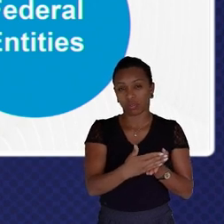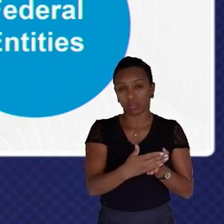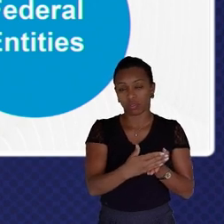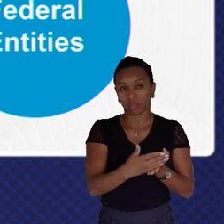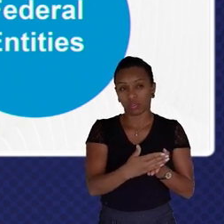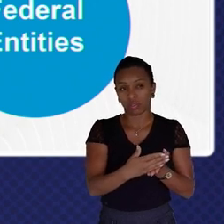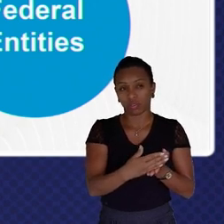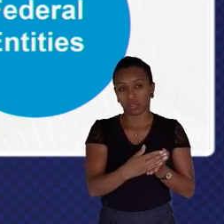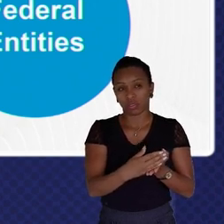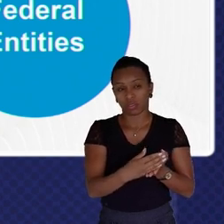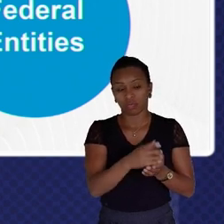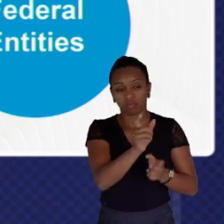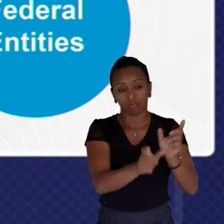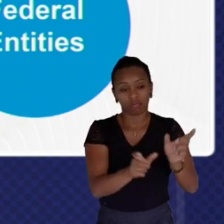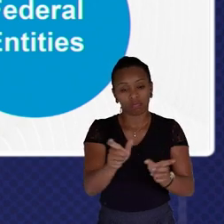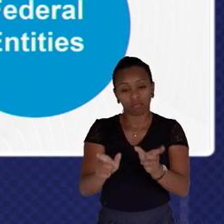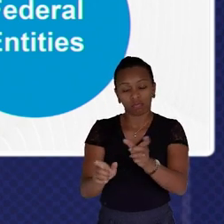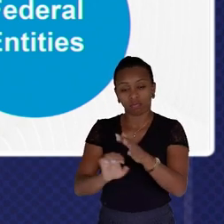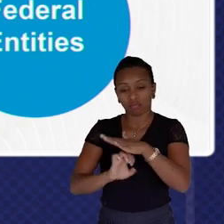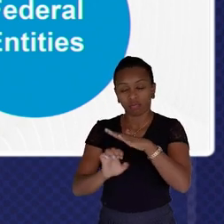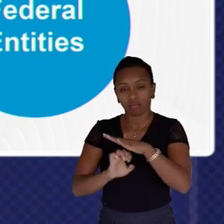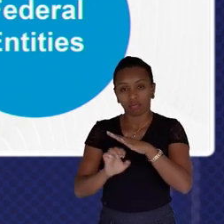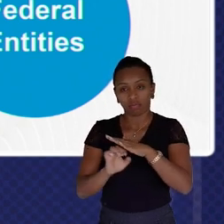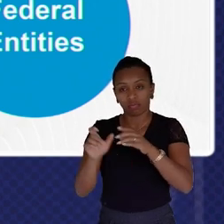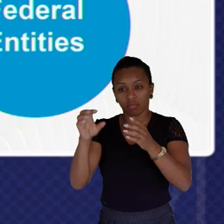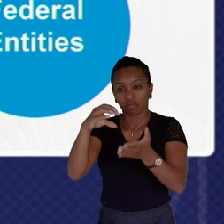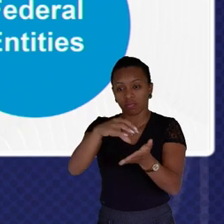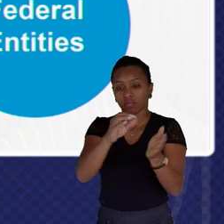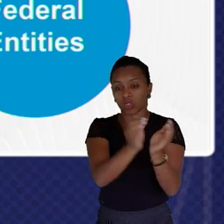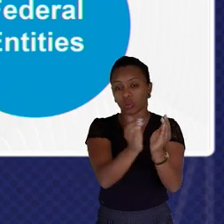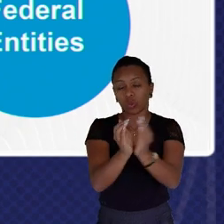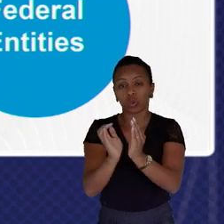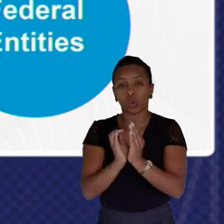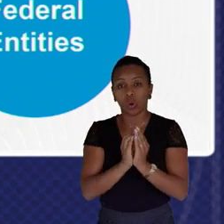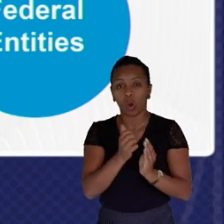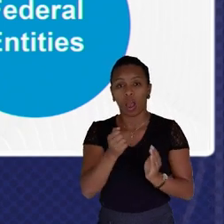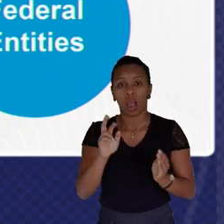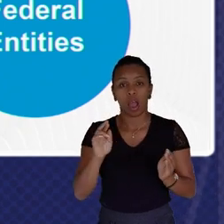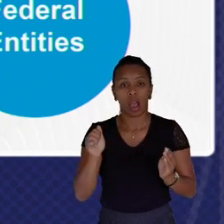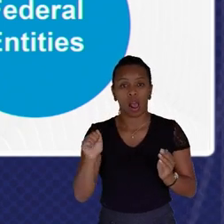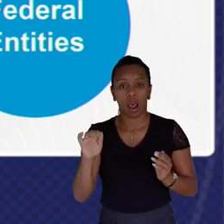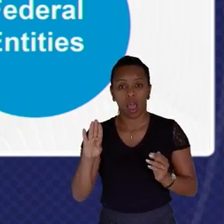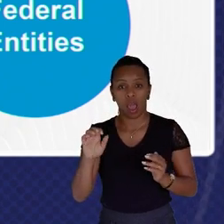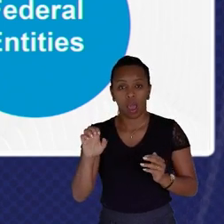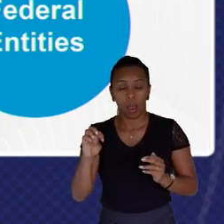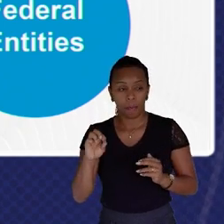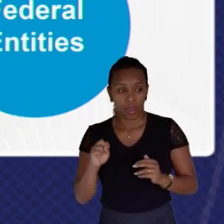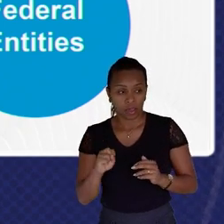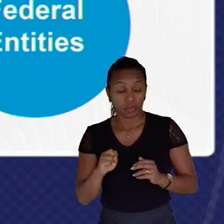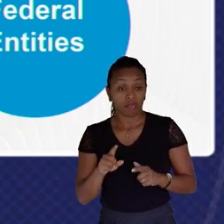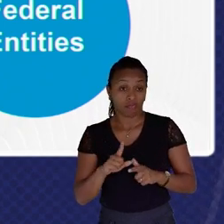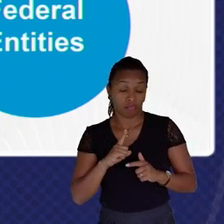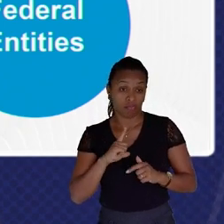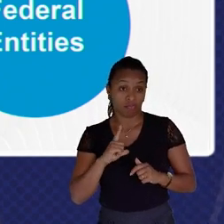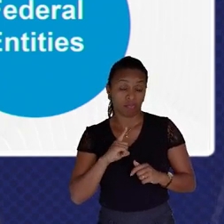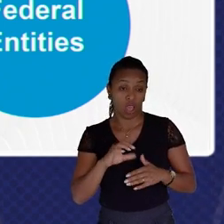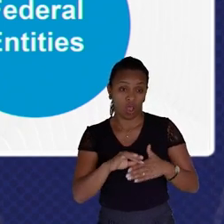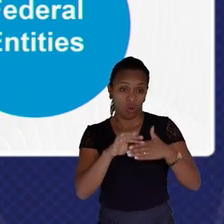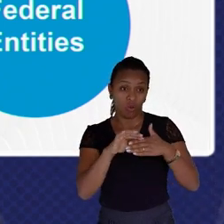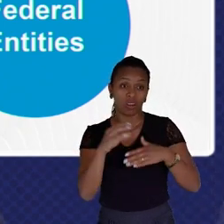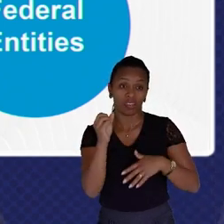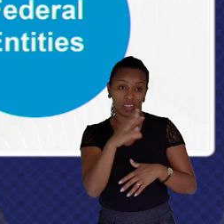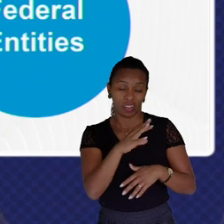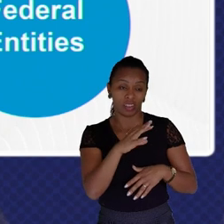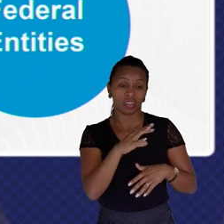entity In the United Arab Emirates So we have chief innovation officers That lead the innovation in their organizations And these individuals